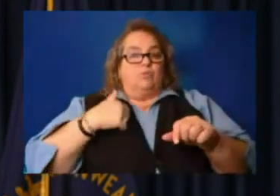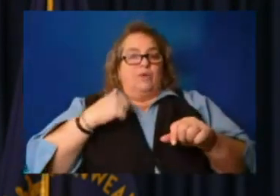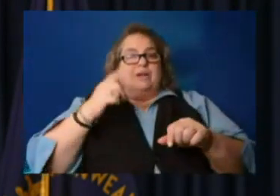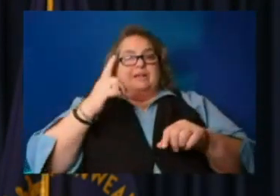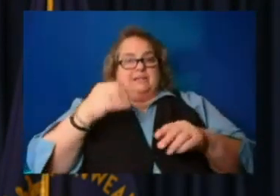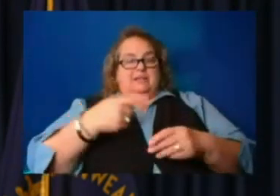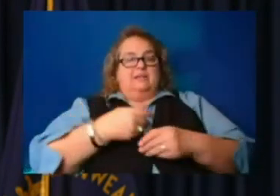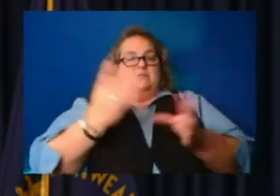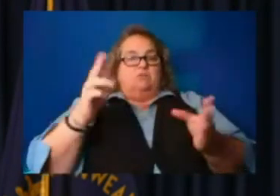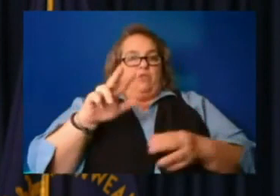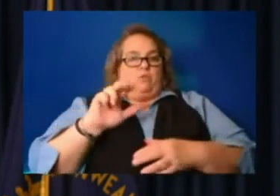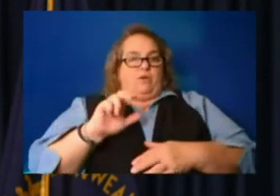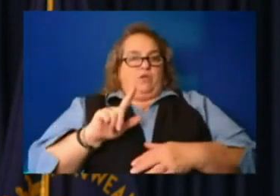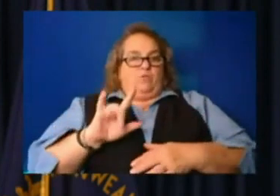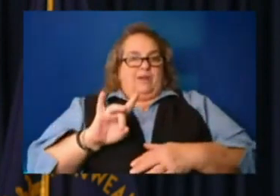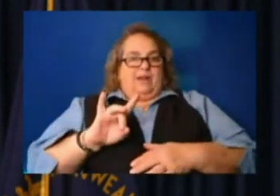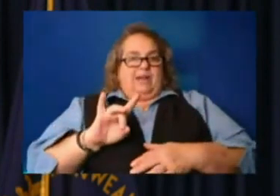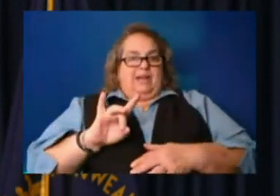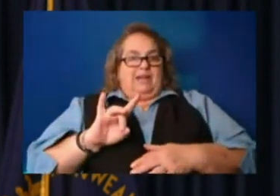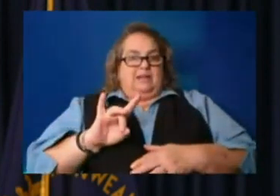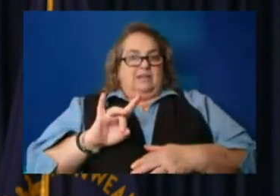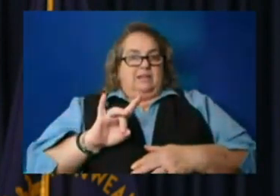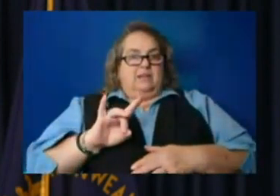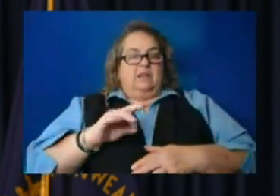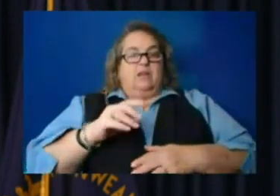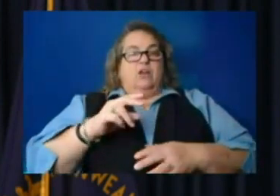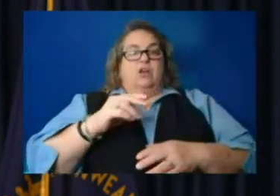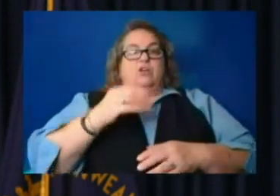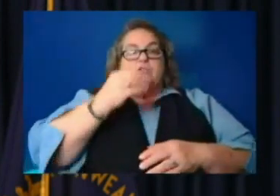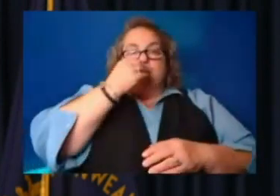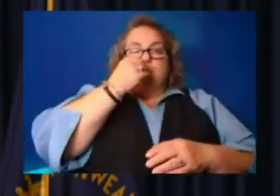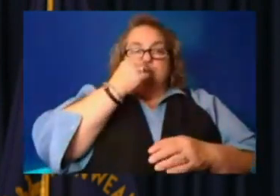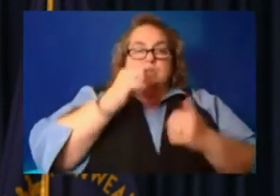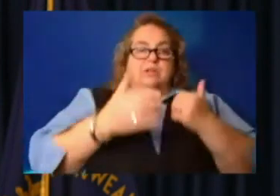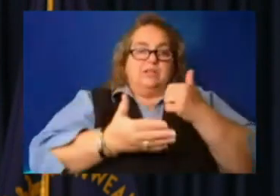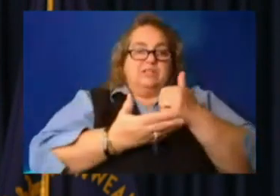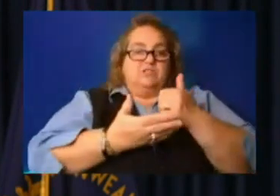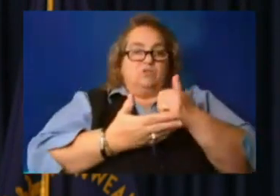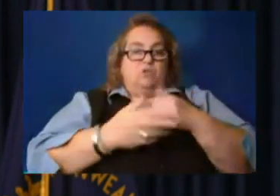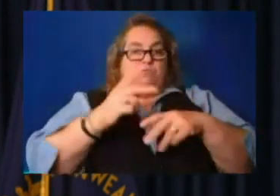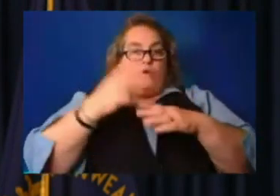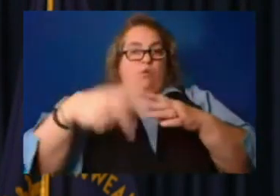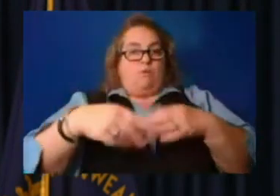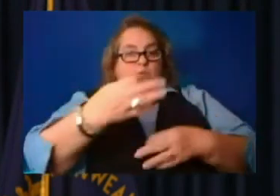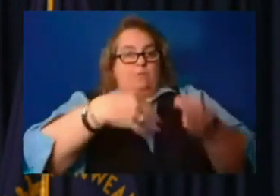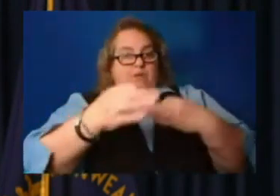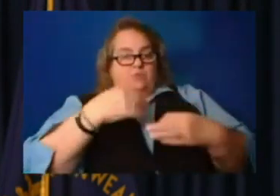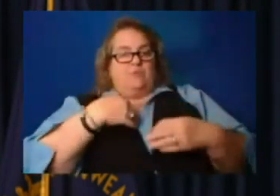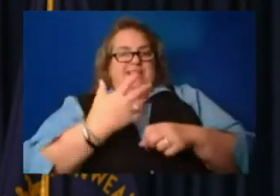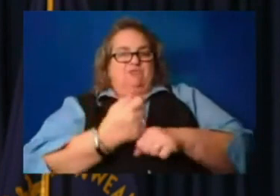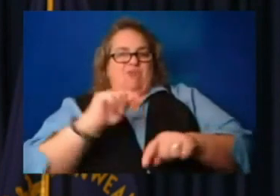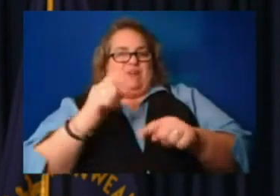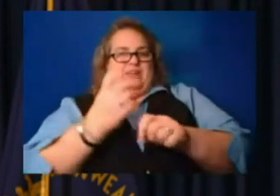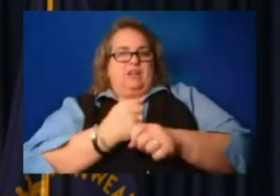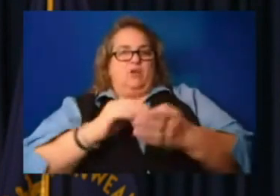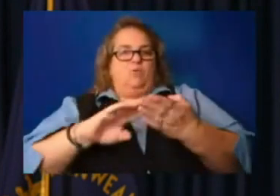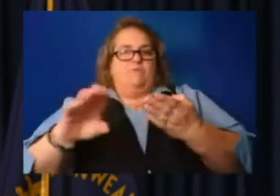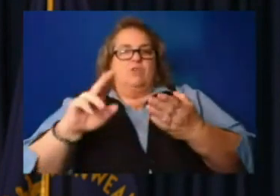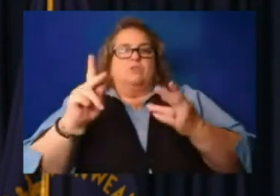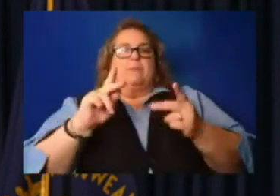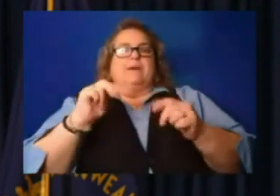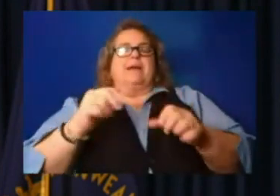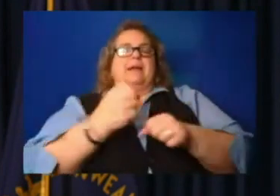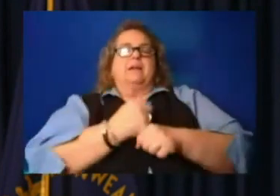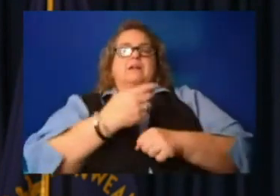supplemental nutrition assistance program replacements. We're working to get a waiver so people can get hot meals. Two total